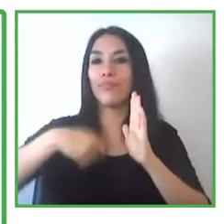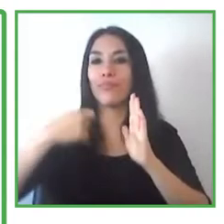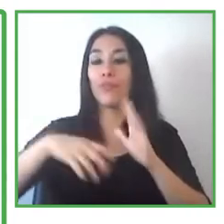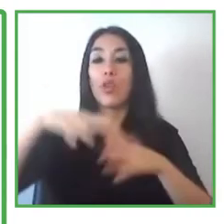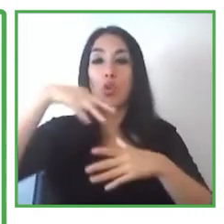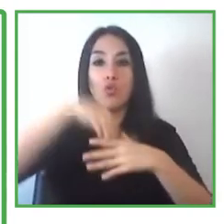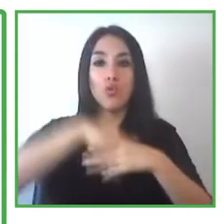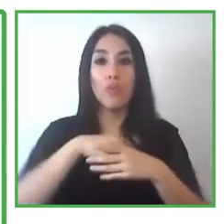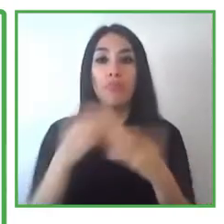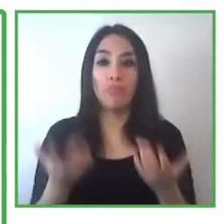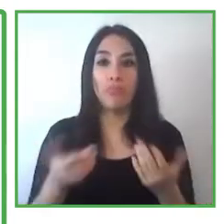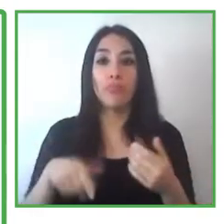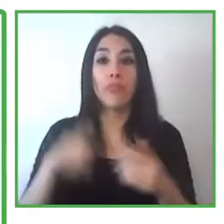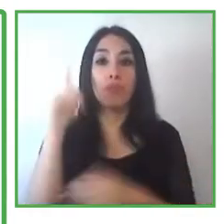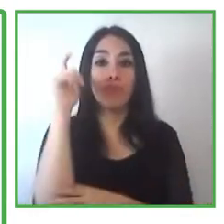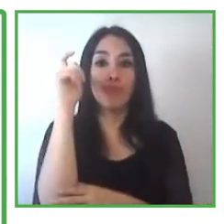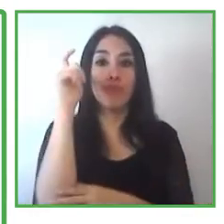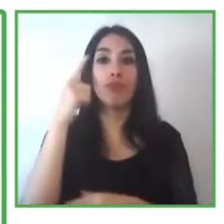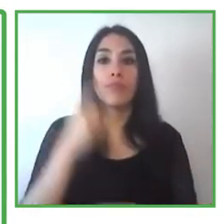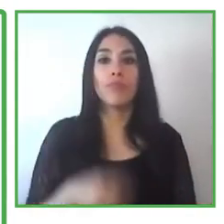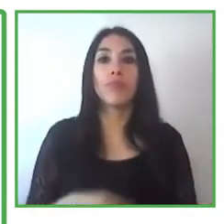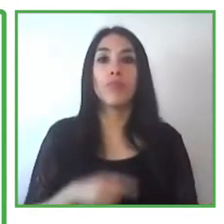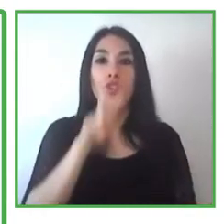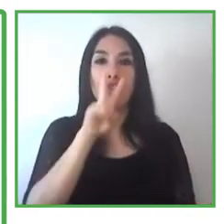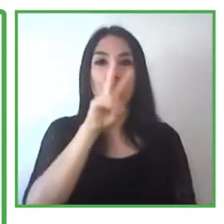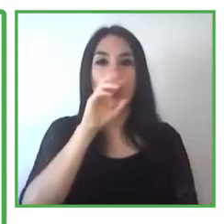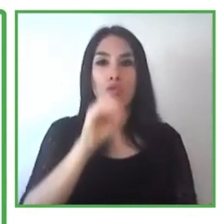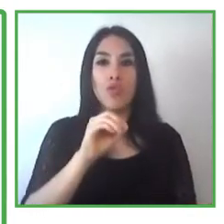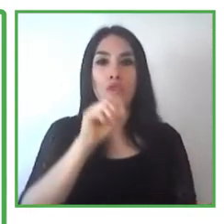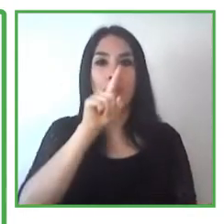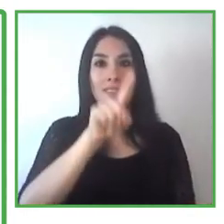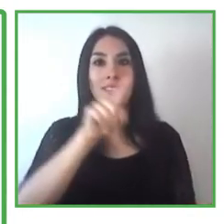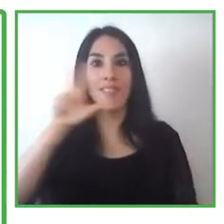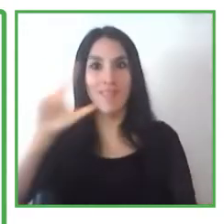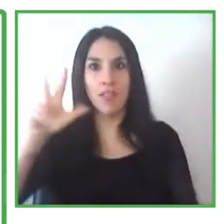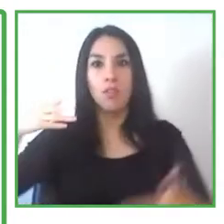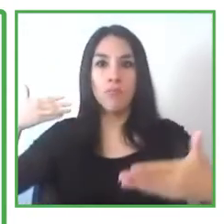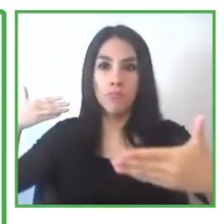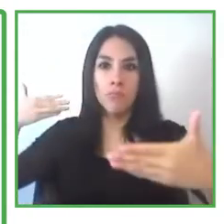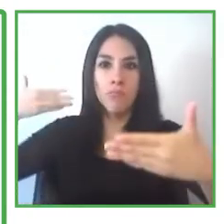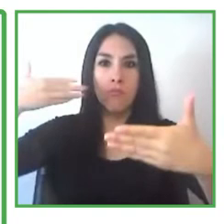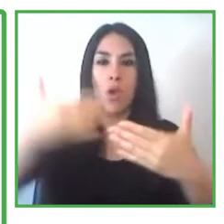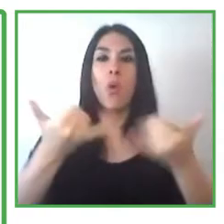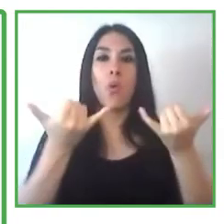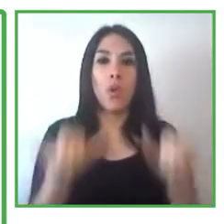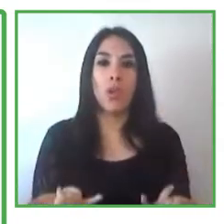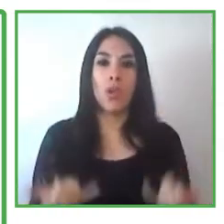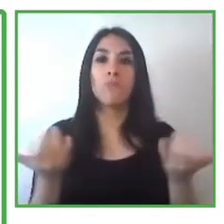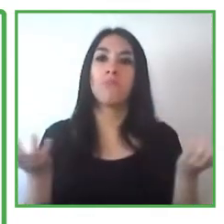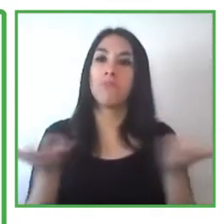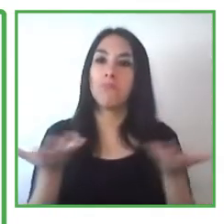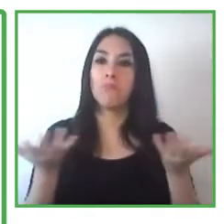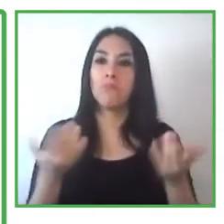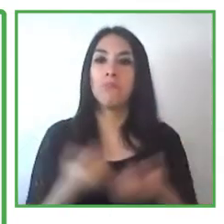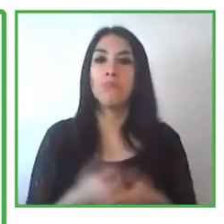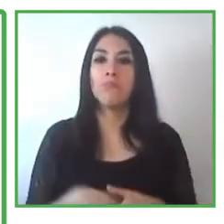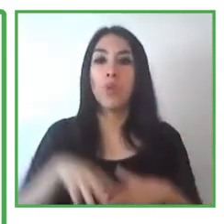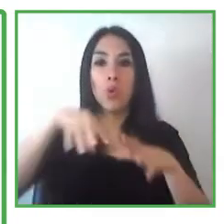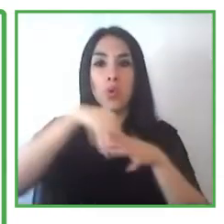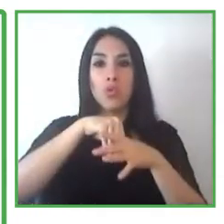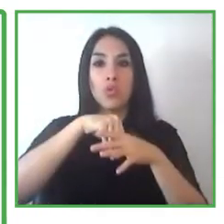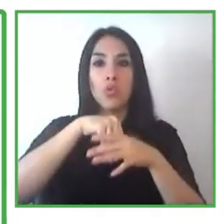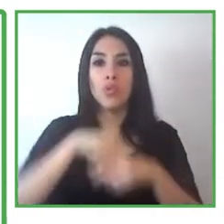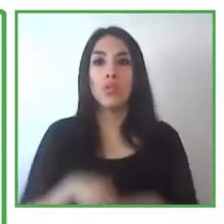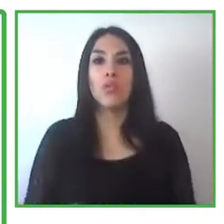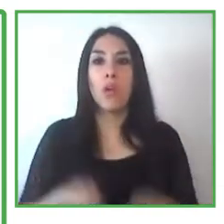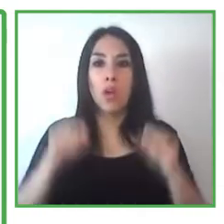that's been developed since 2013 up to date. The goal of this inclusive modality is precisely